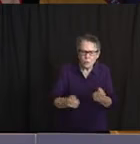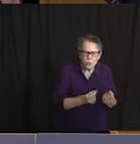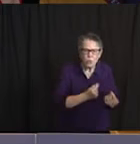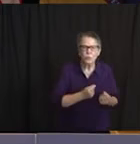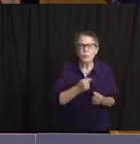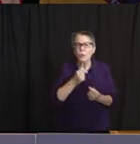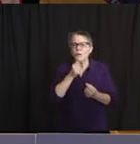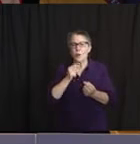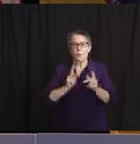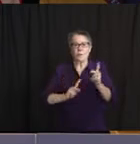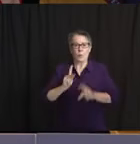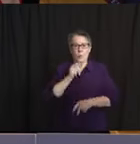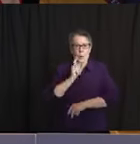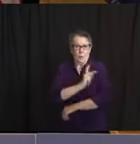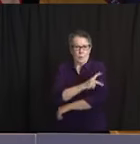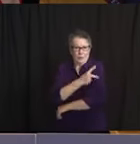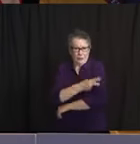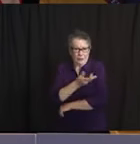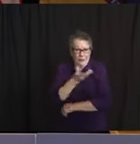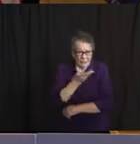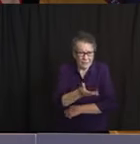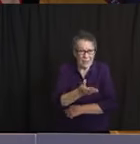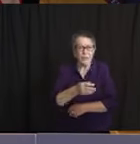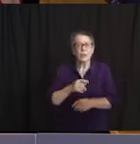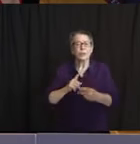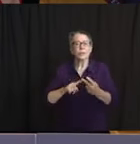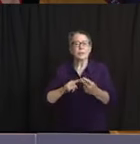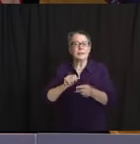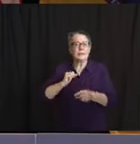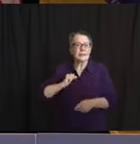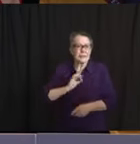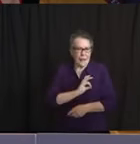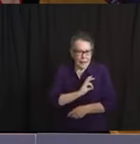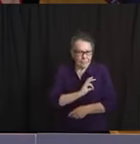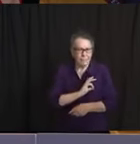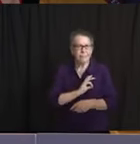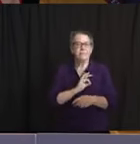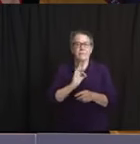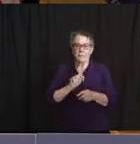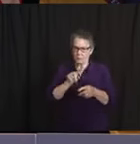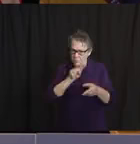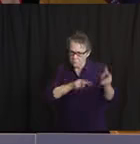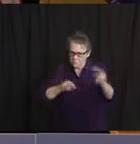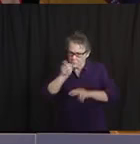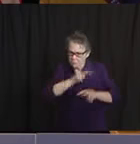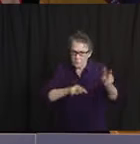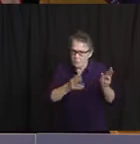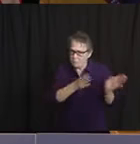we have received 586 attestations.